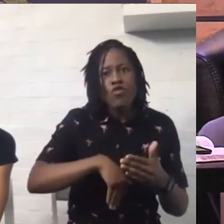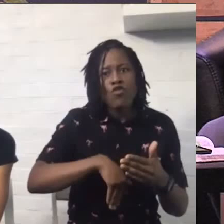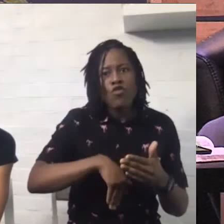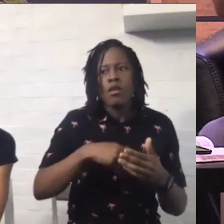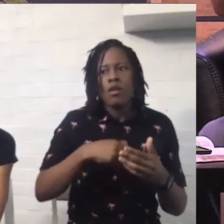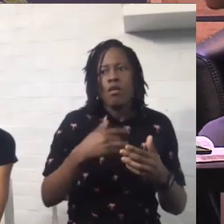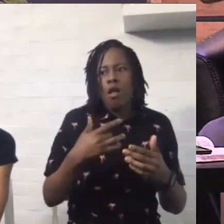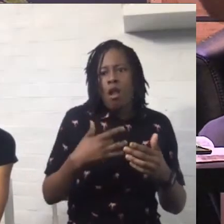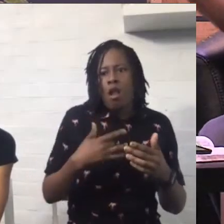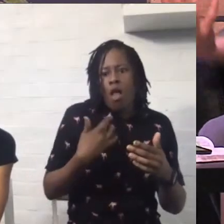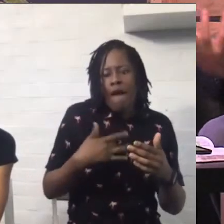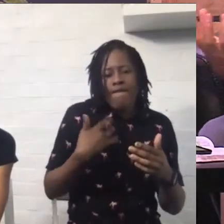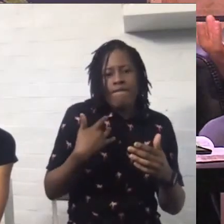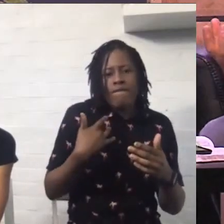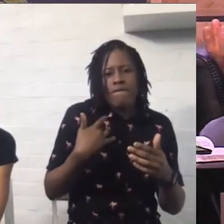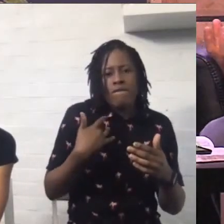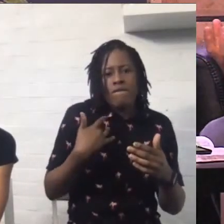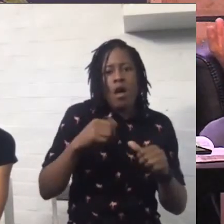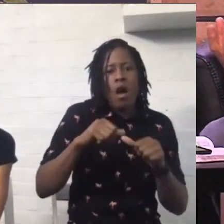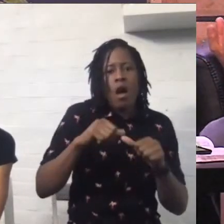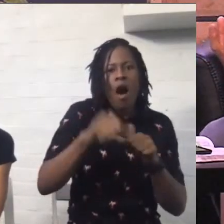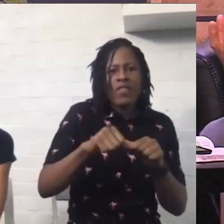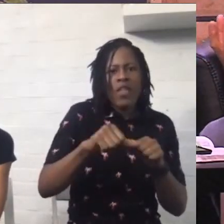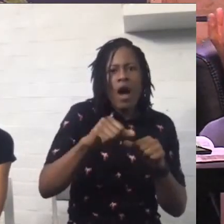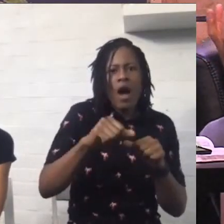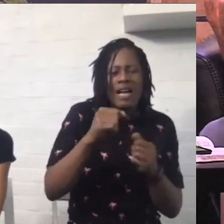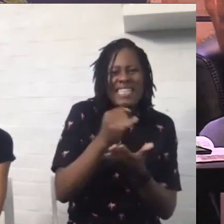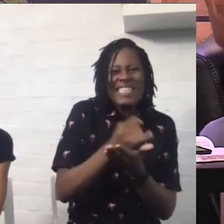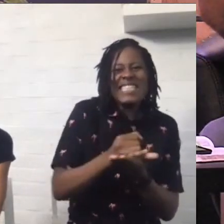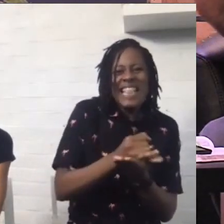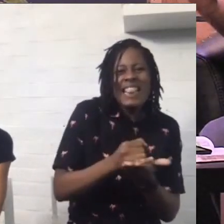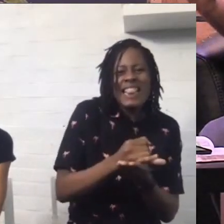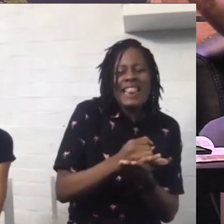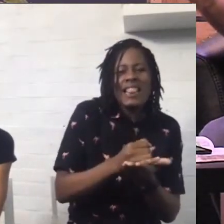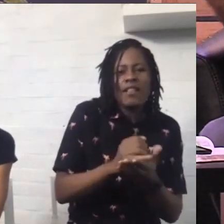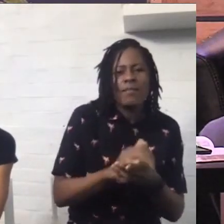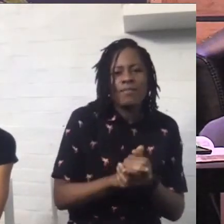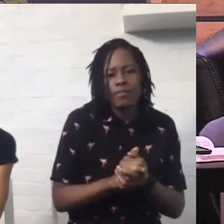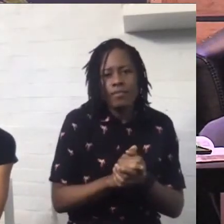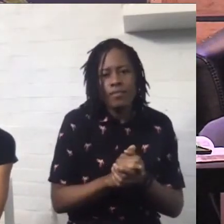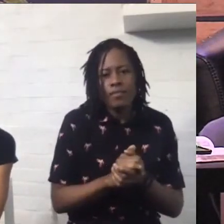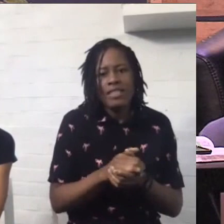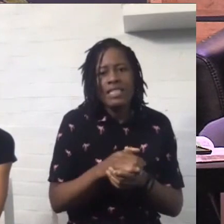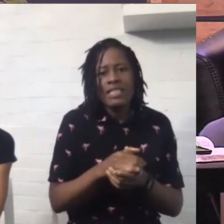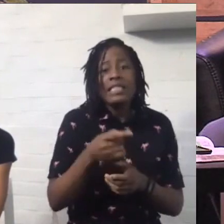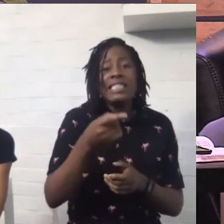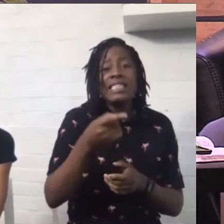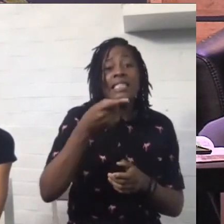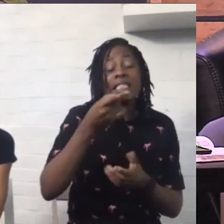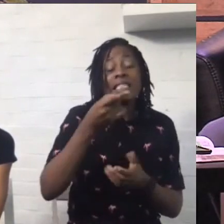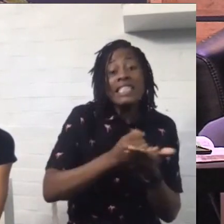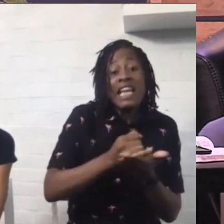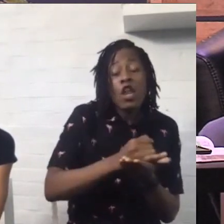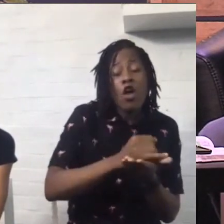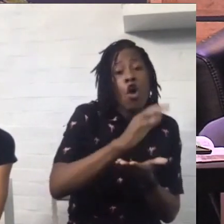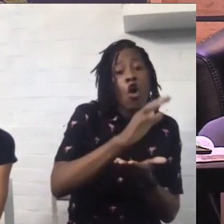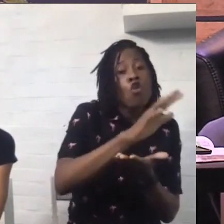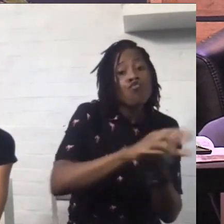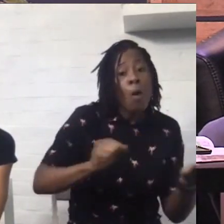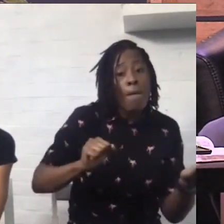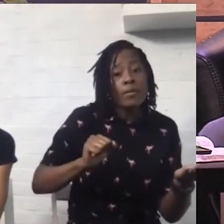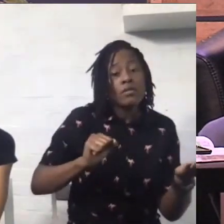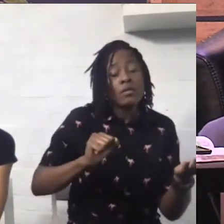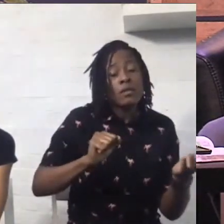deprived mankind of a relationship with God in